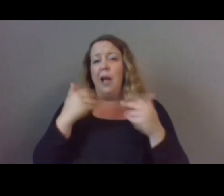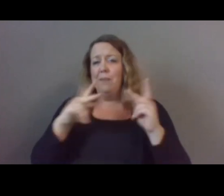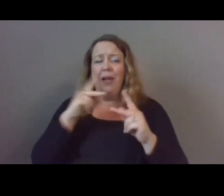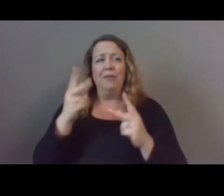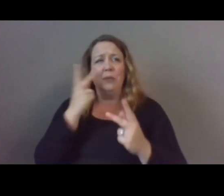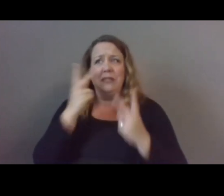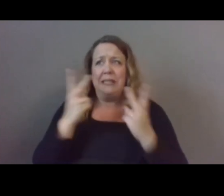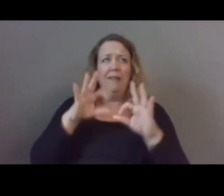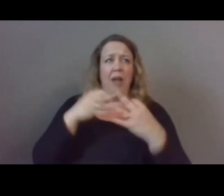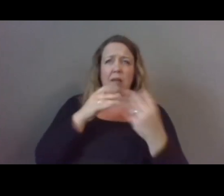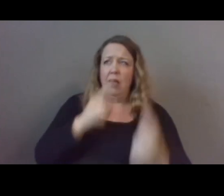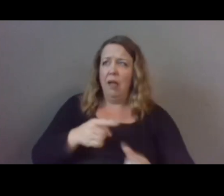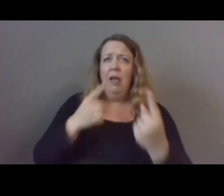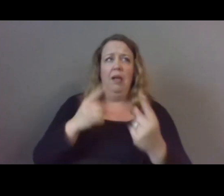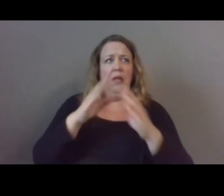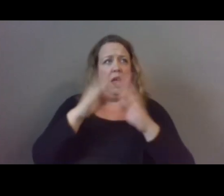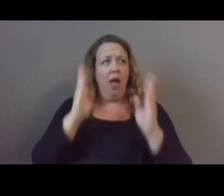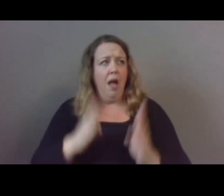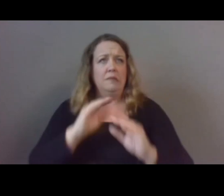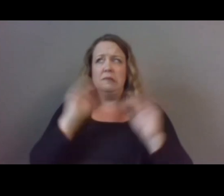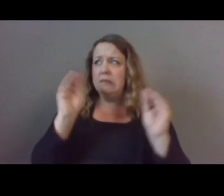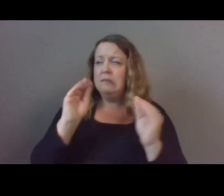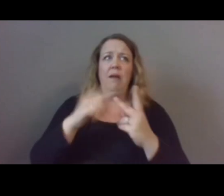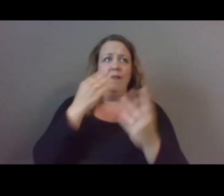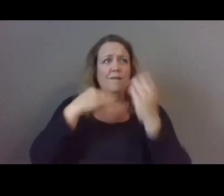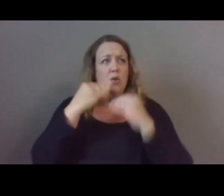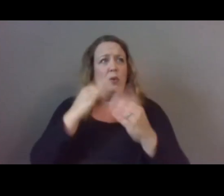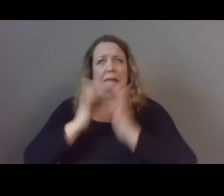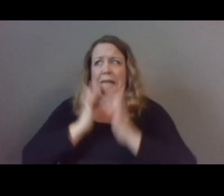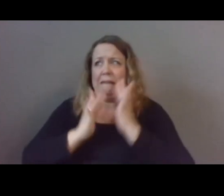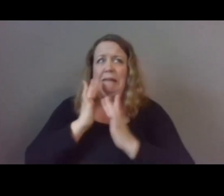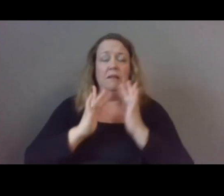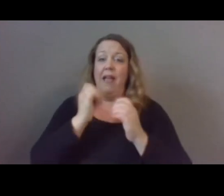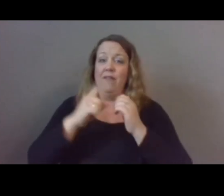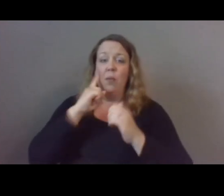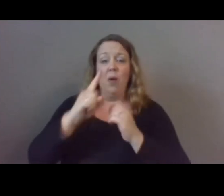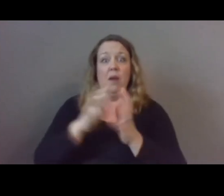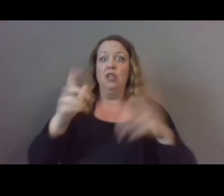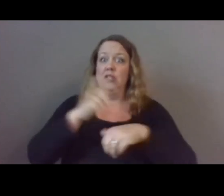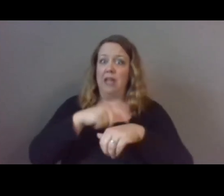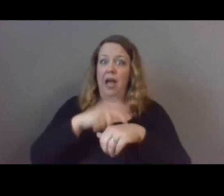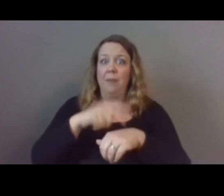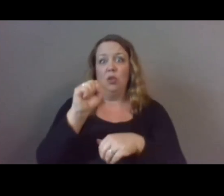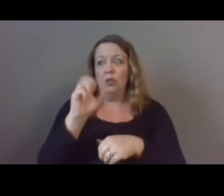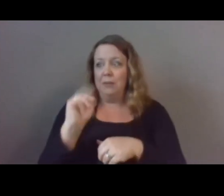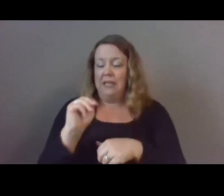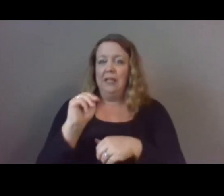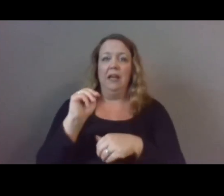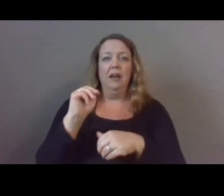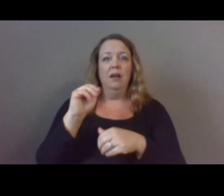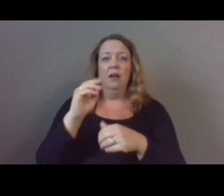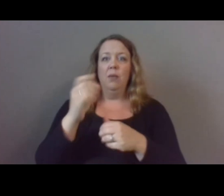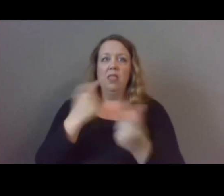food shortages, housing insecurity. Everyone is spending too much time on social media, being bombarded with messages